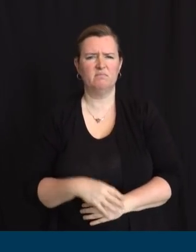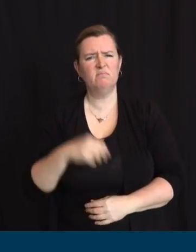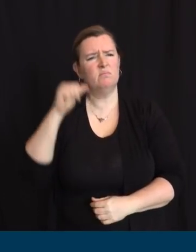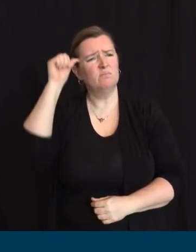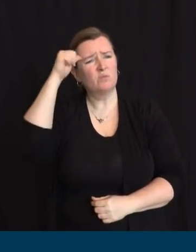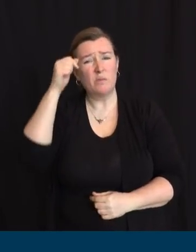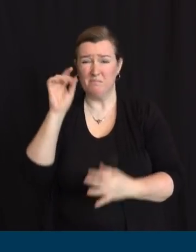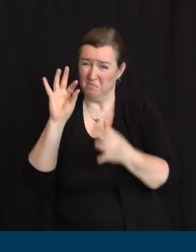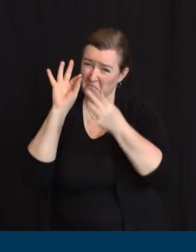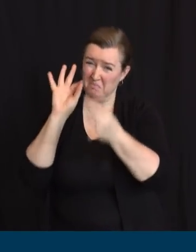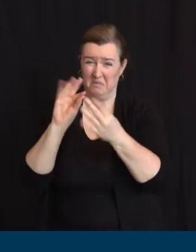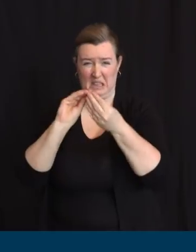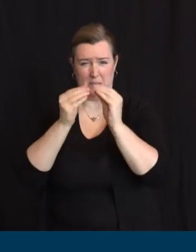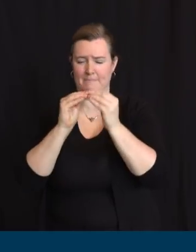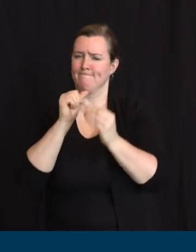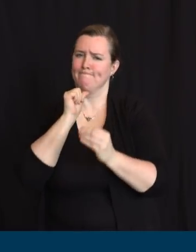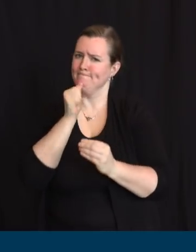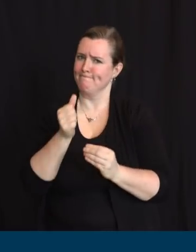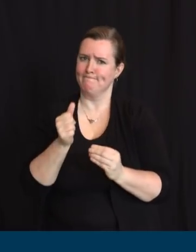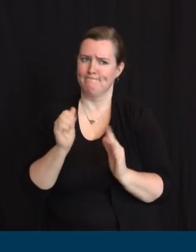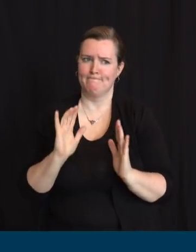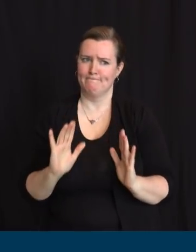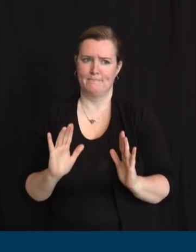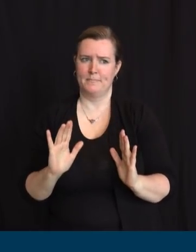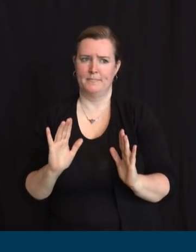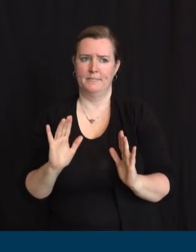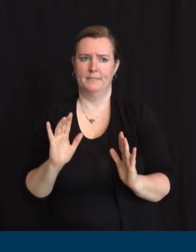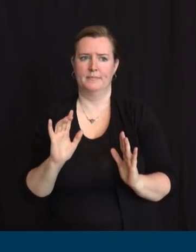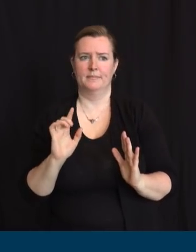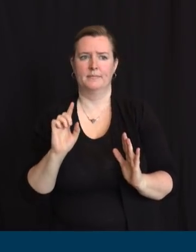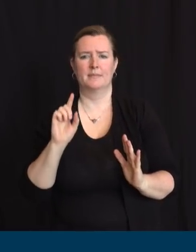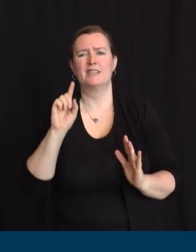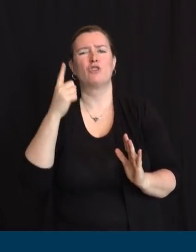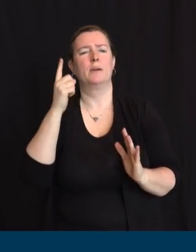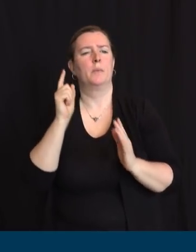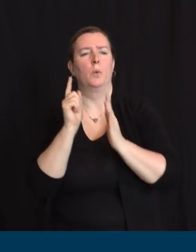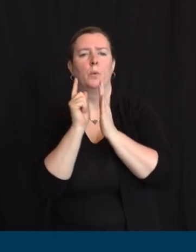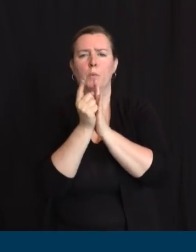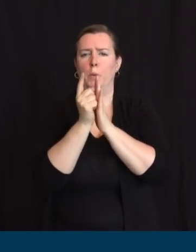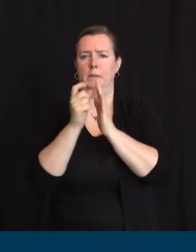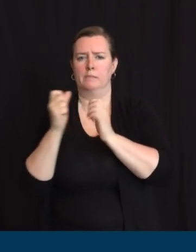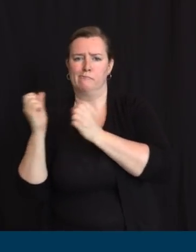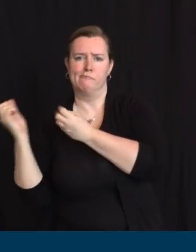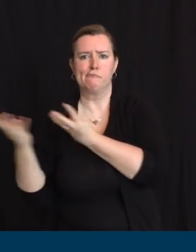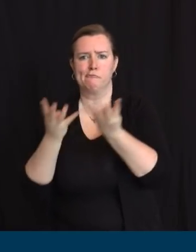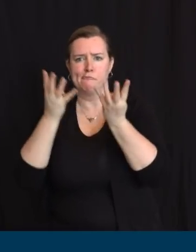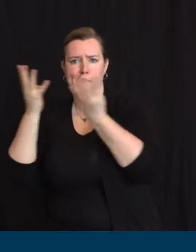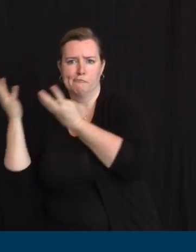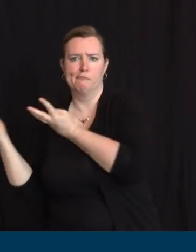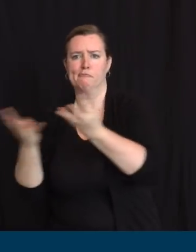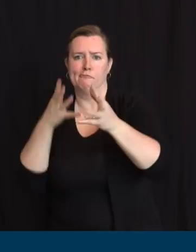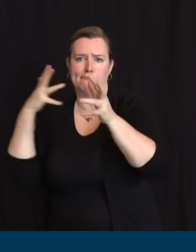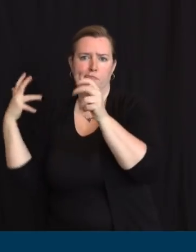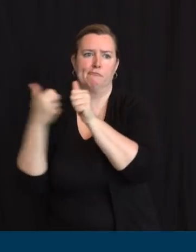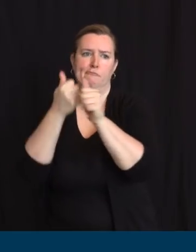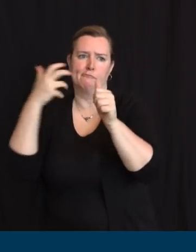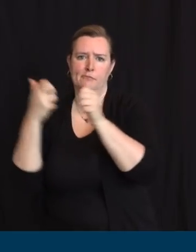in time for what remains a very fluid and fast-changing situation in our hospitals.